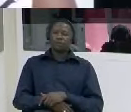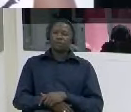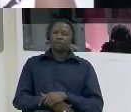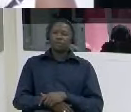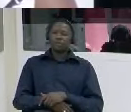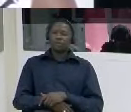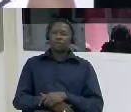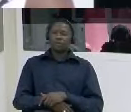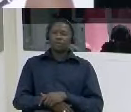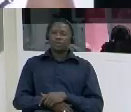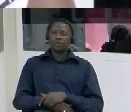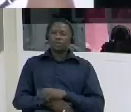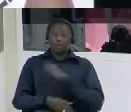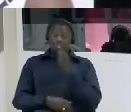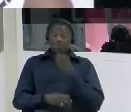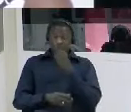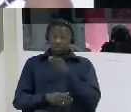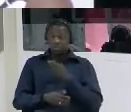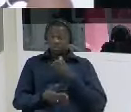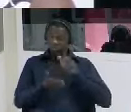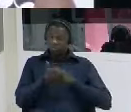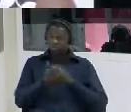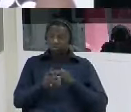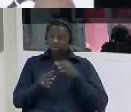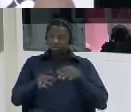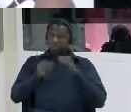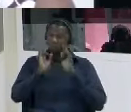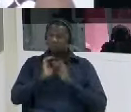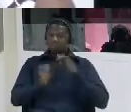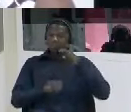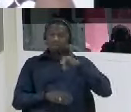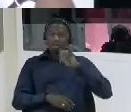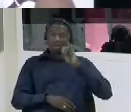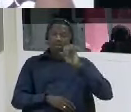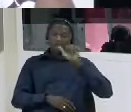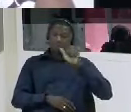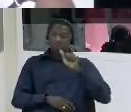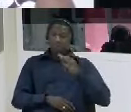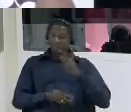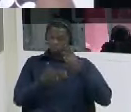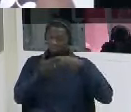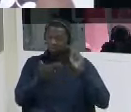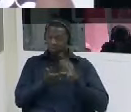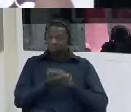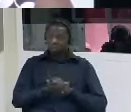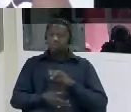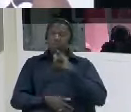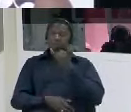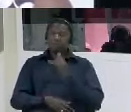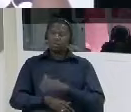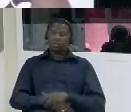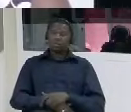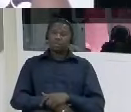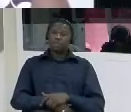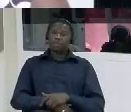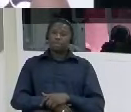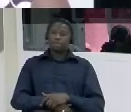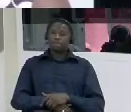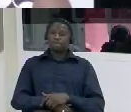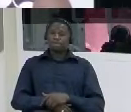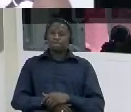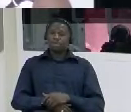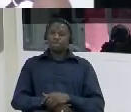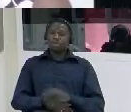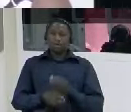can confirm that they were taken to the NIA is that correct yes definitely I can confirm to that and can you tell us how you know